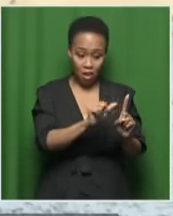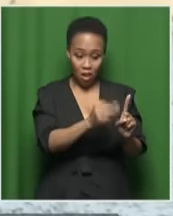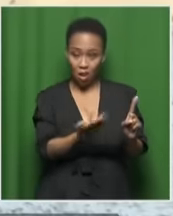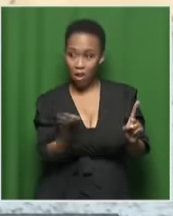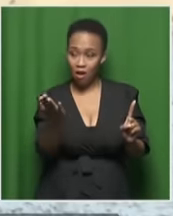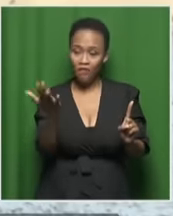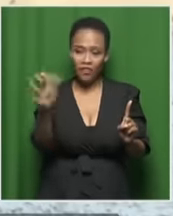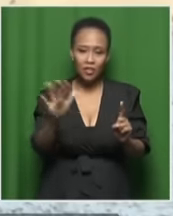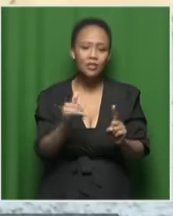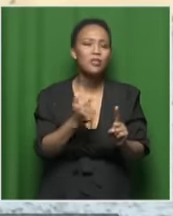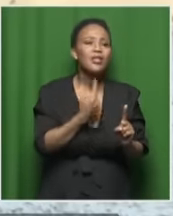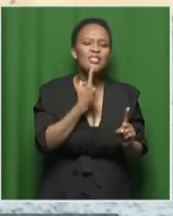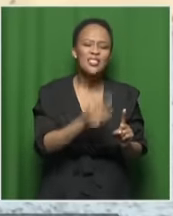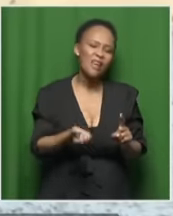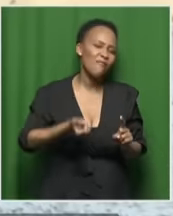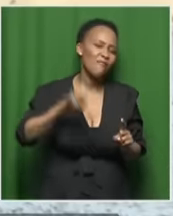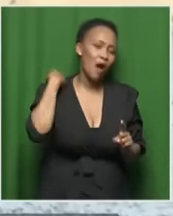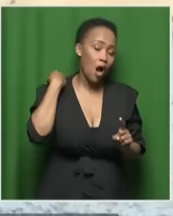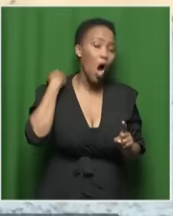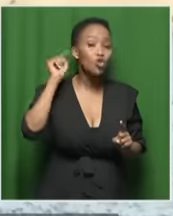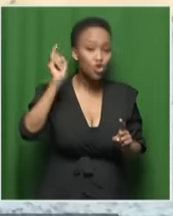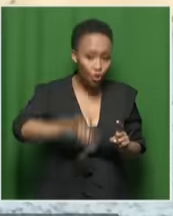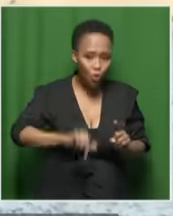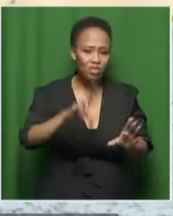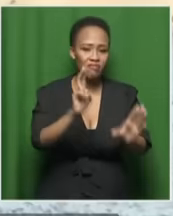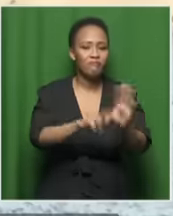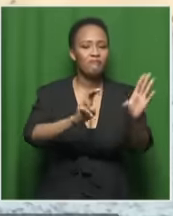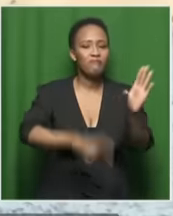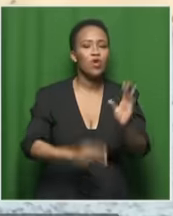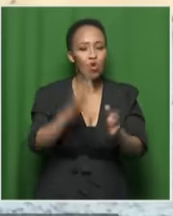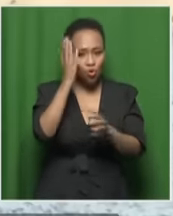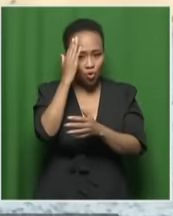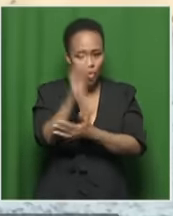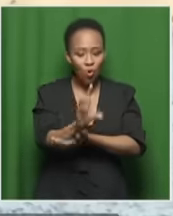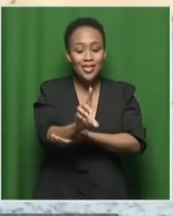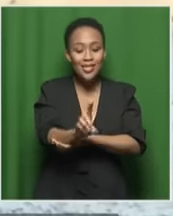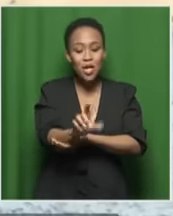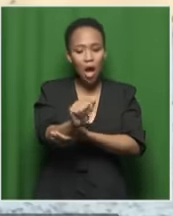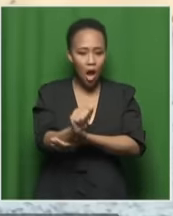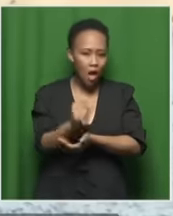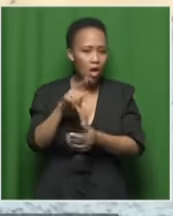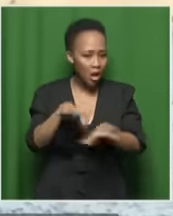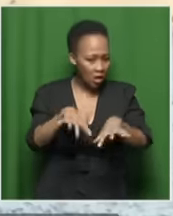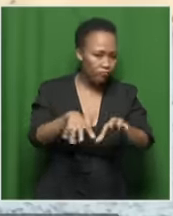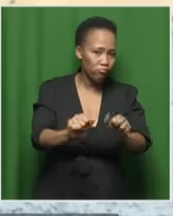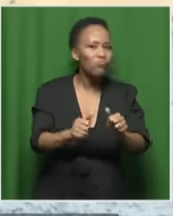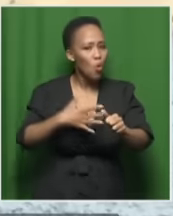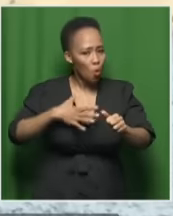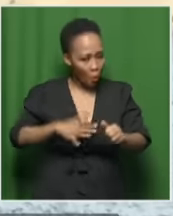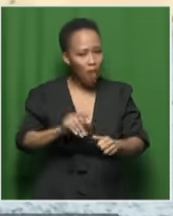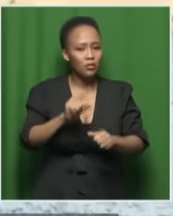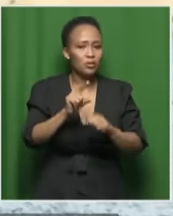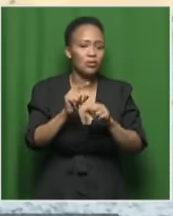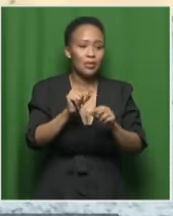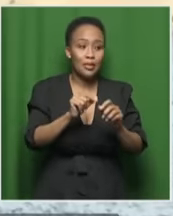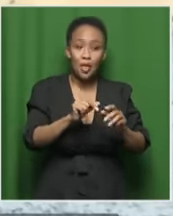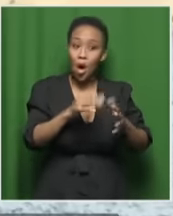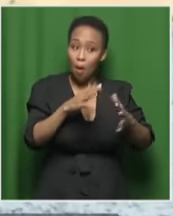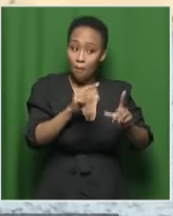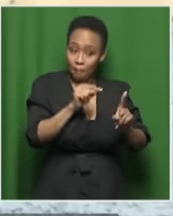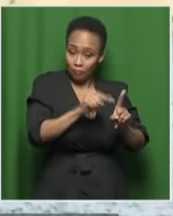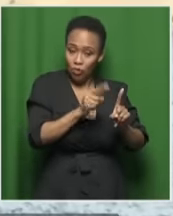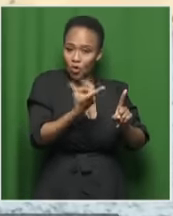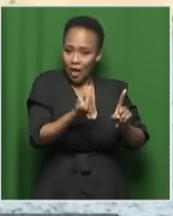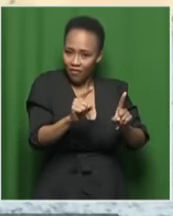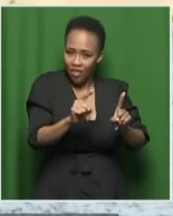a long time ago. You would know that the DA had been taking steps to have this matter brought before Parliament. And, of course, the